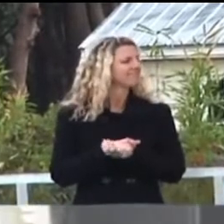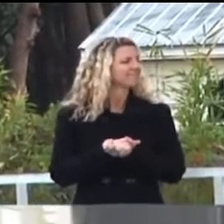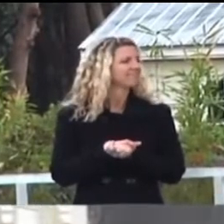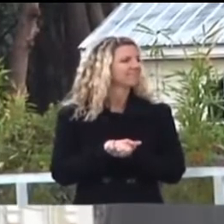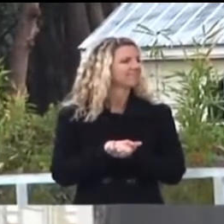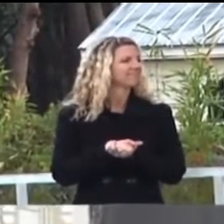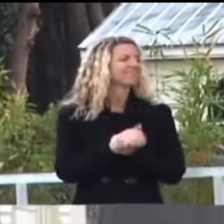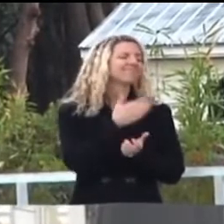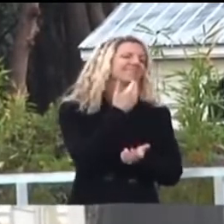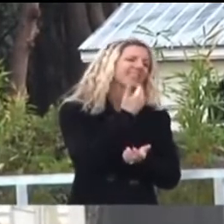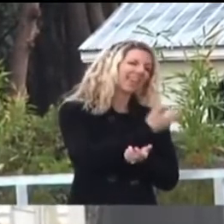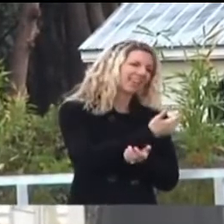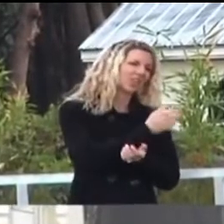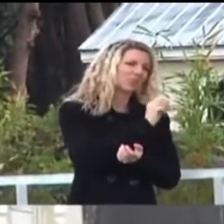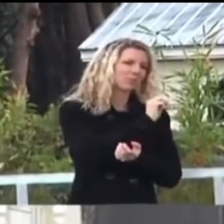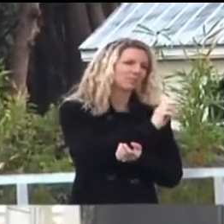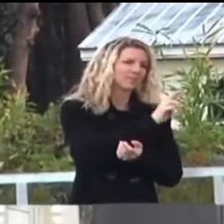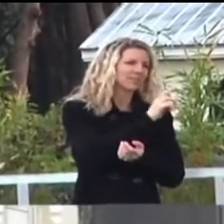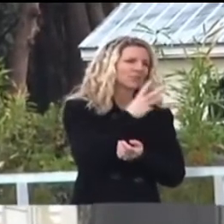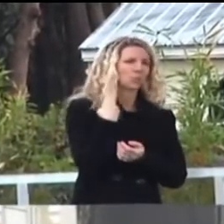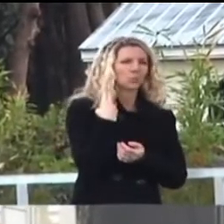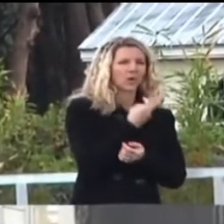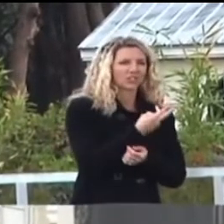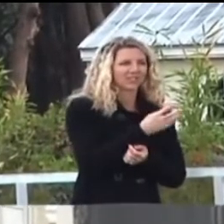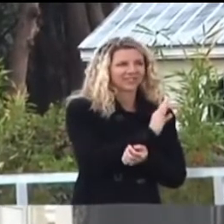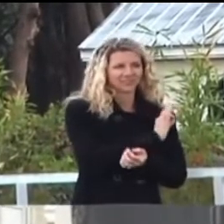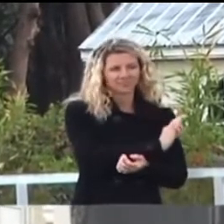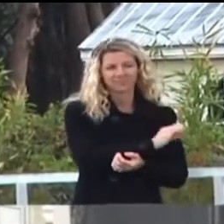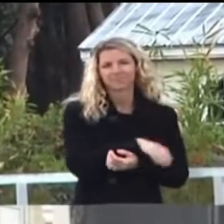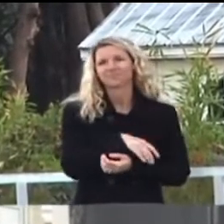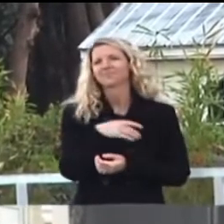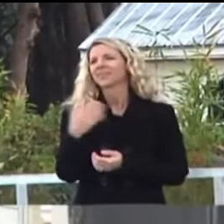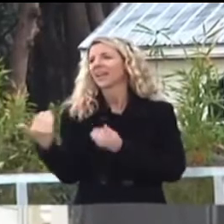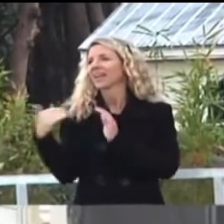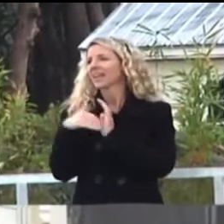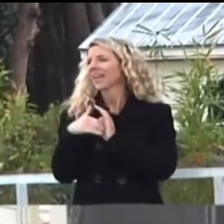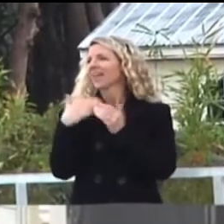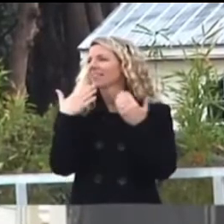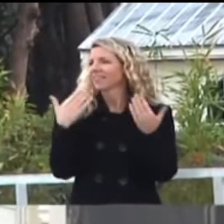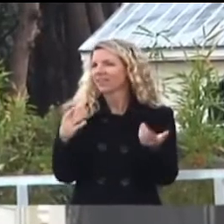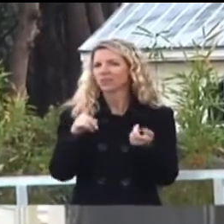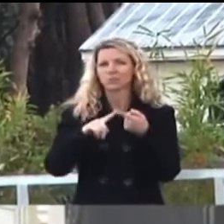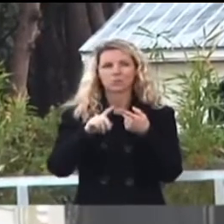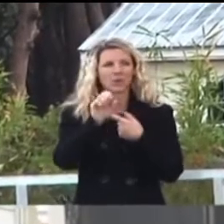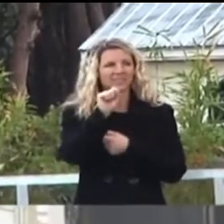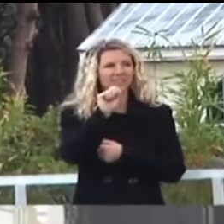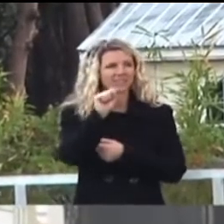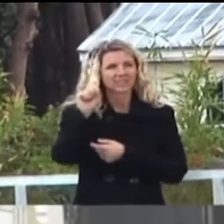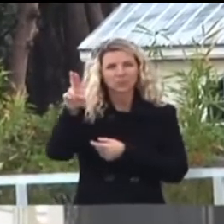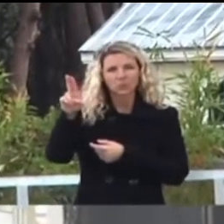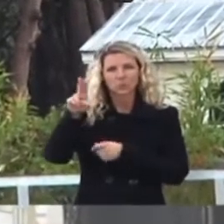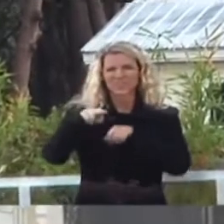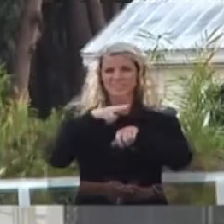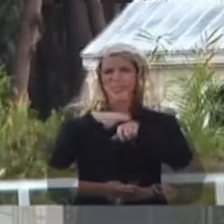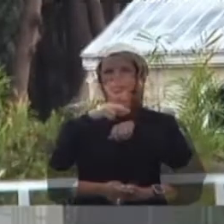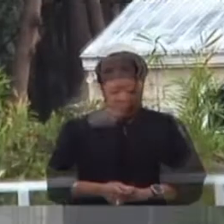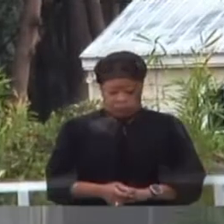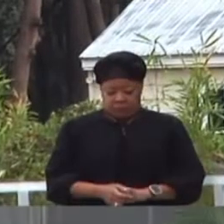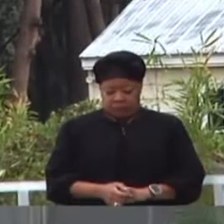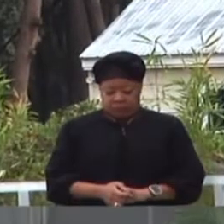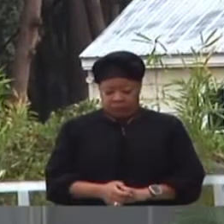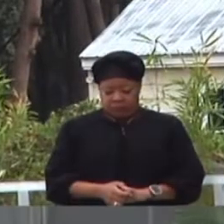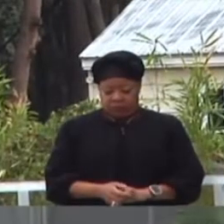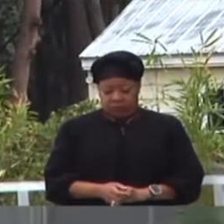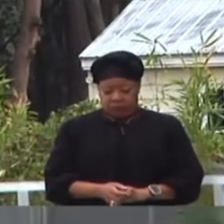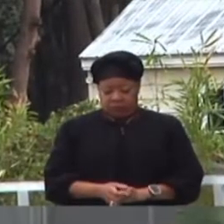Thank you, Mr. Washington. And once again, thank you to the Savannah State University National Alumni Association.